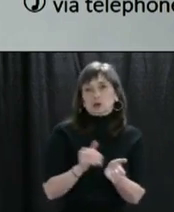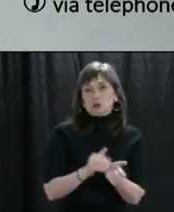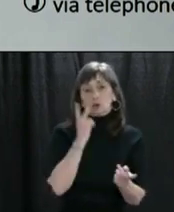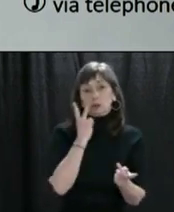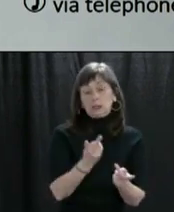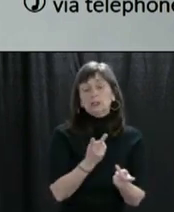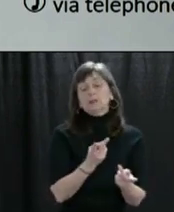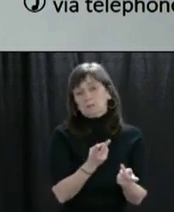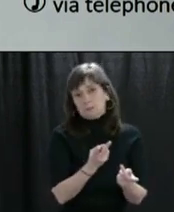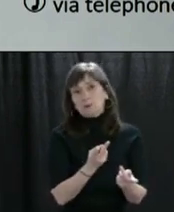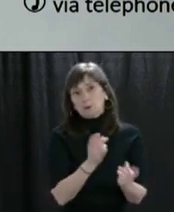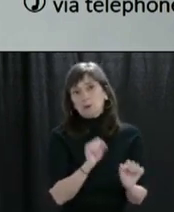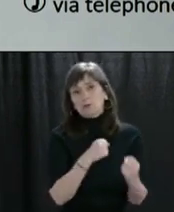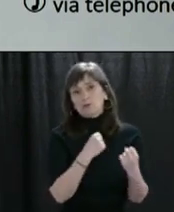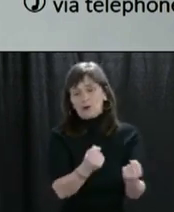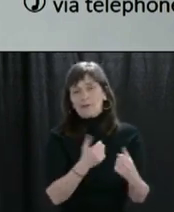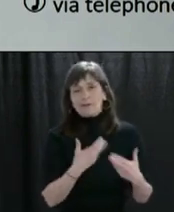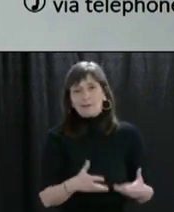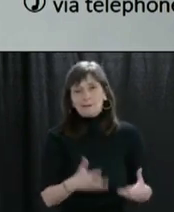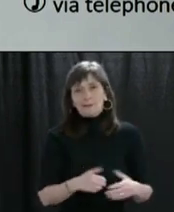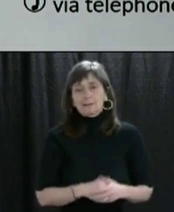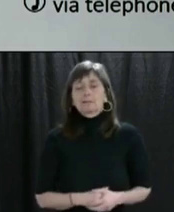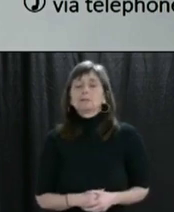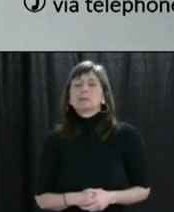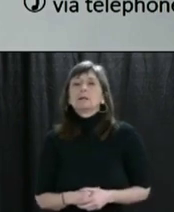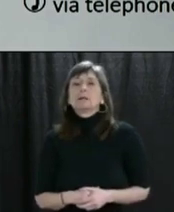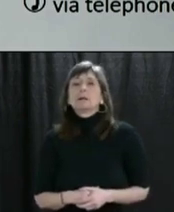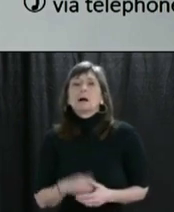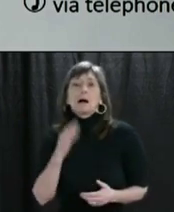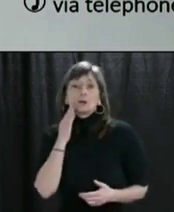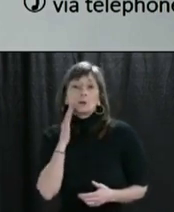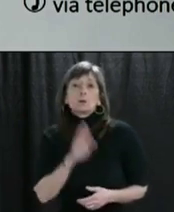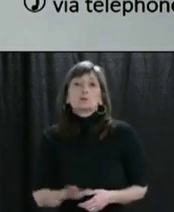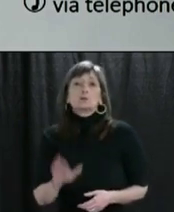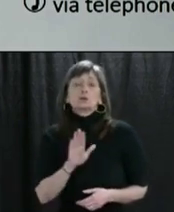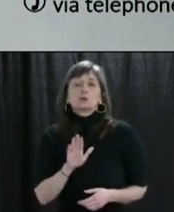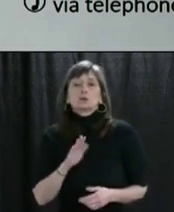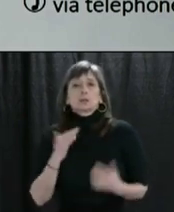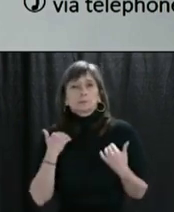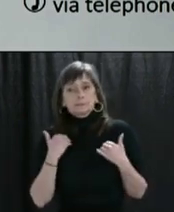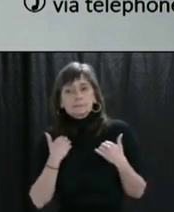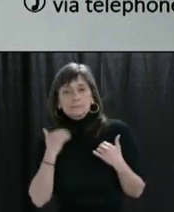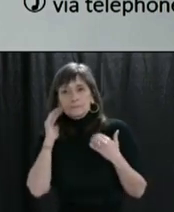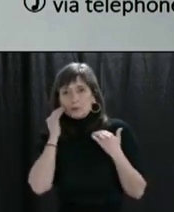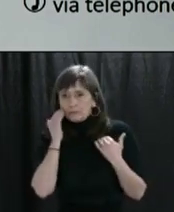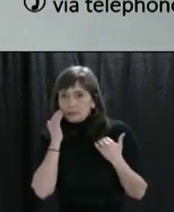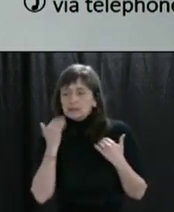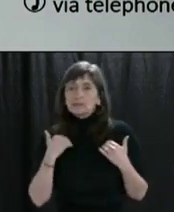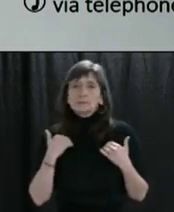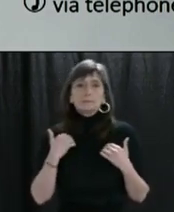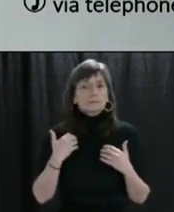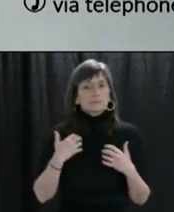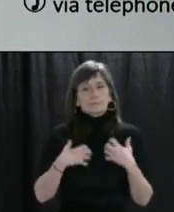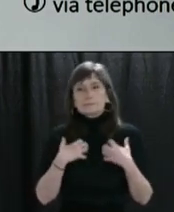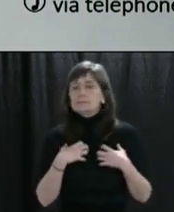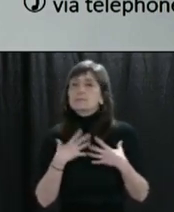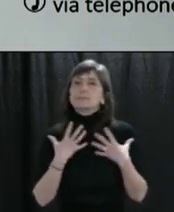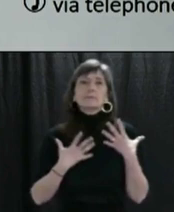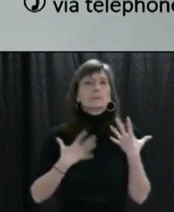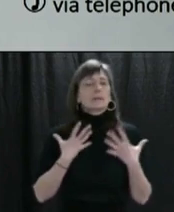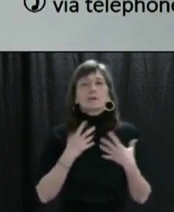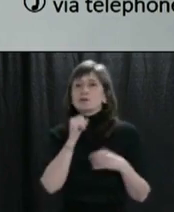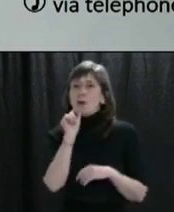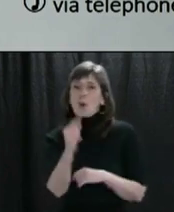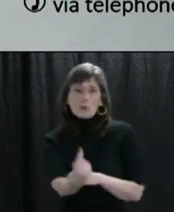I know people may be anxious about what is happening in our province. Please know that these feelings are a normal reaction to what we are going through and that you are not